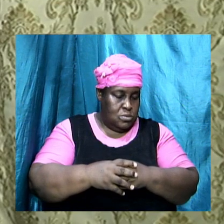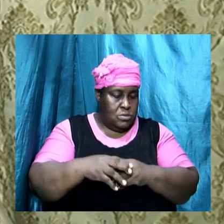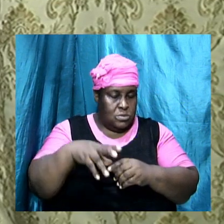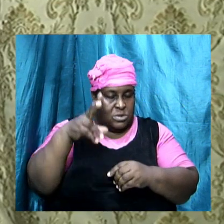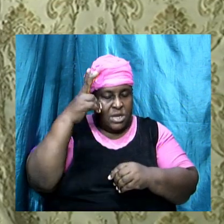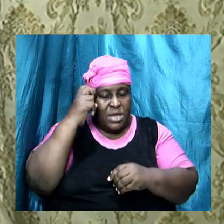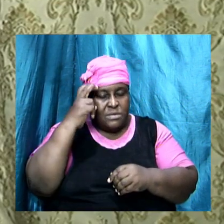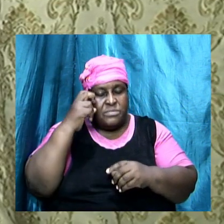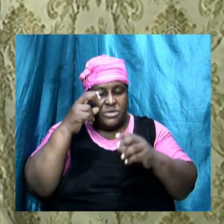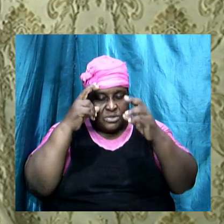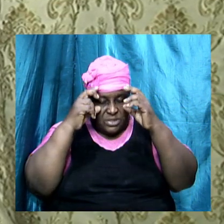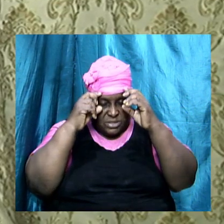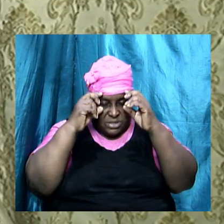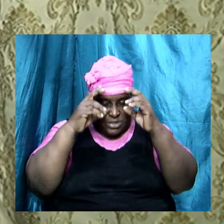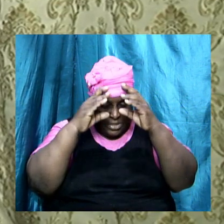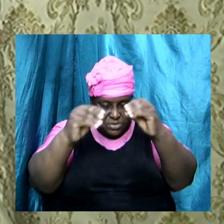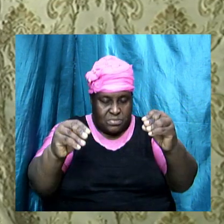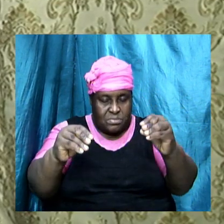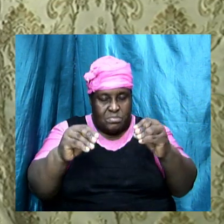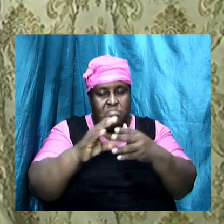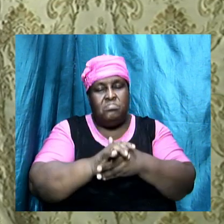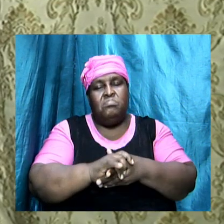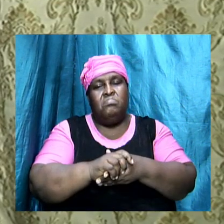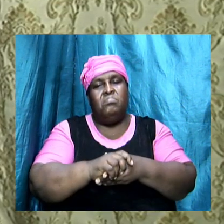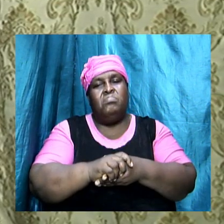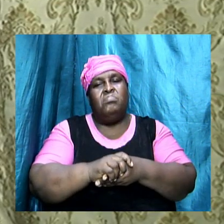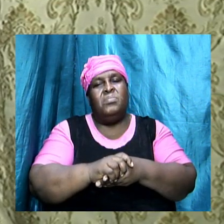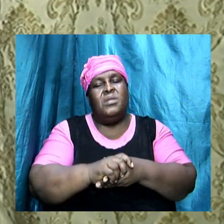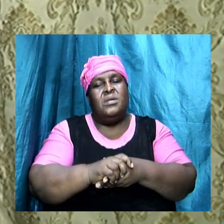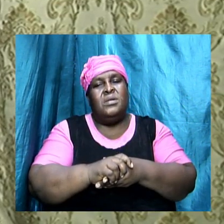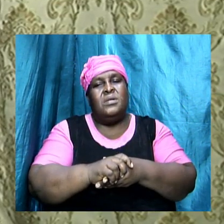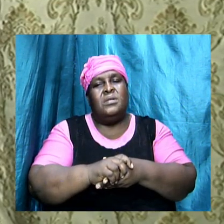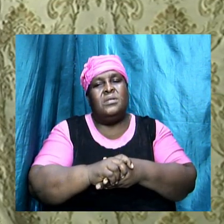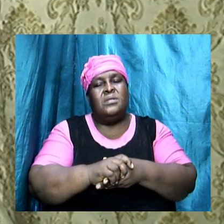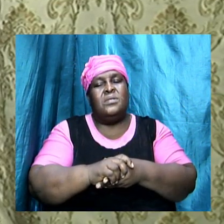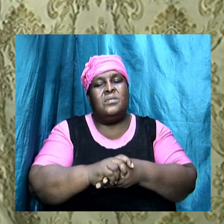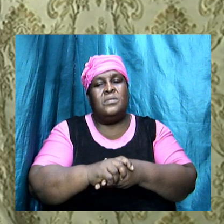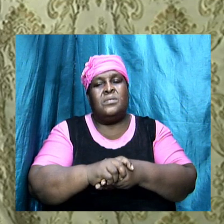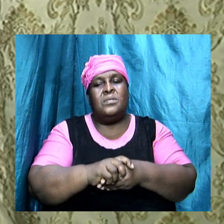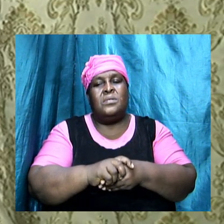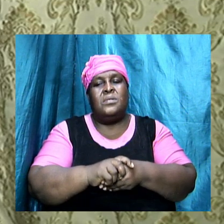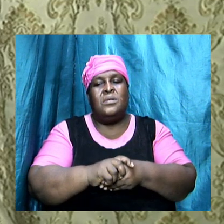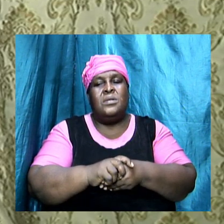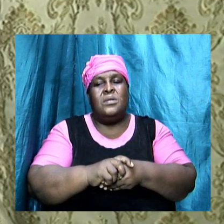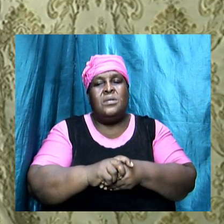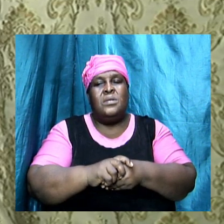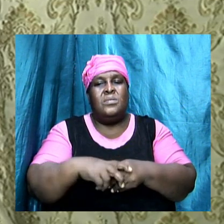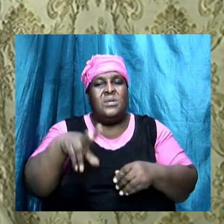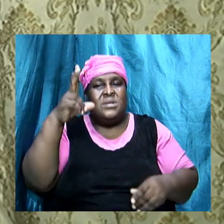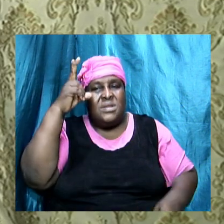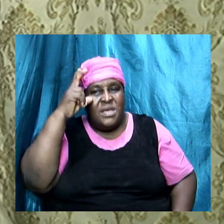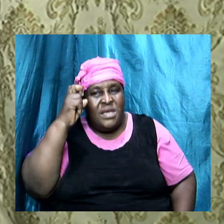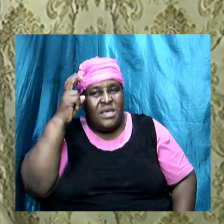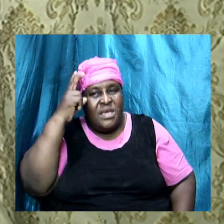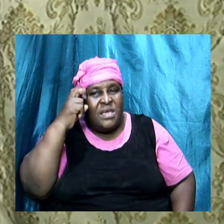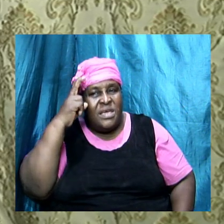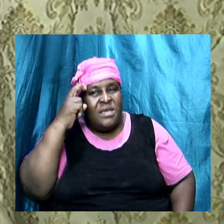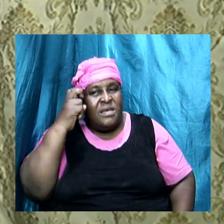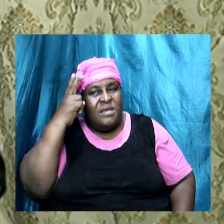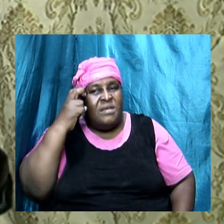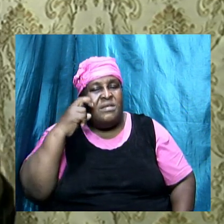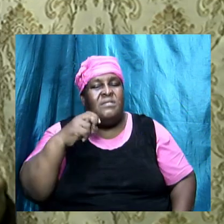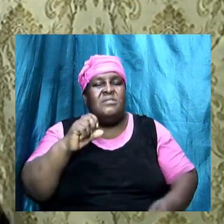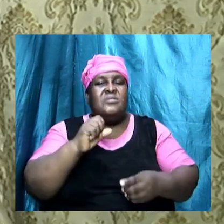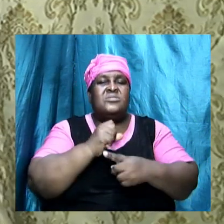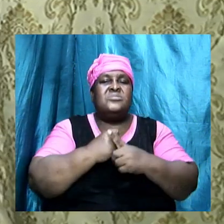the enticement to such a course of action was the pagan society in which these Christians live so the